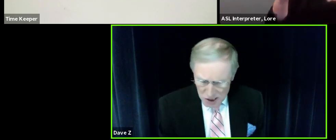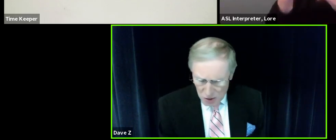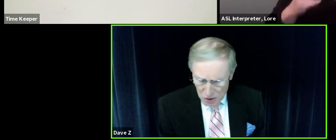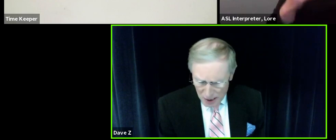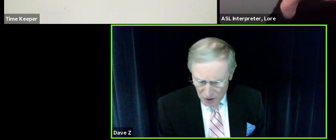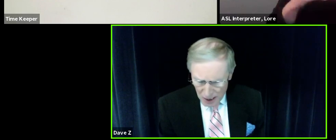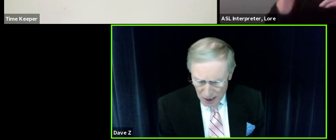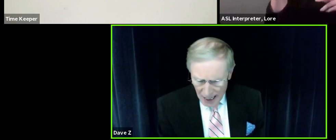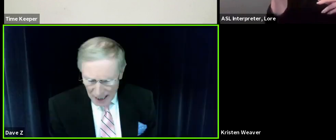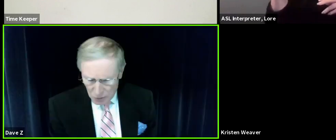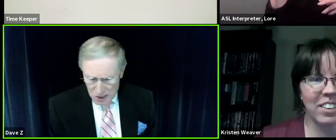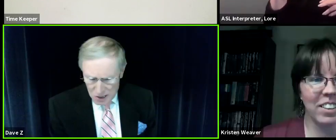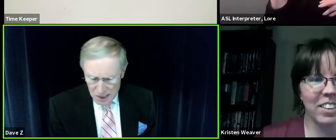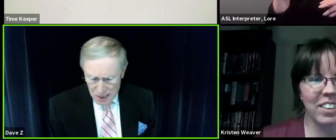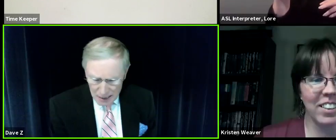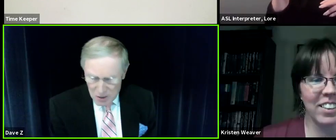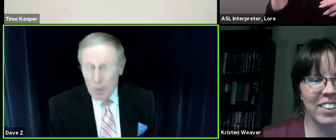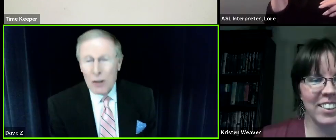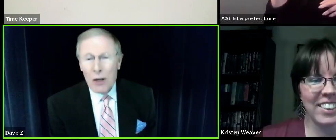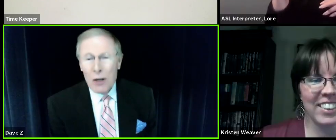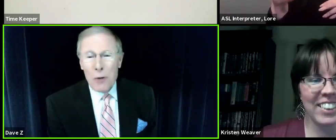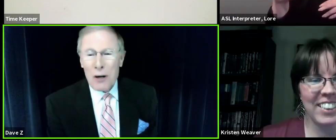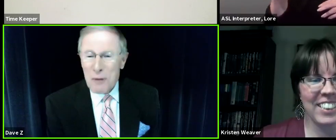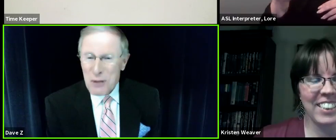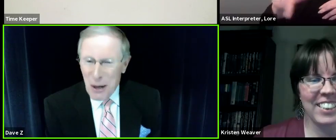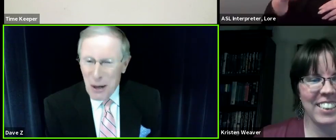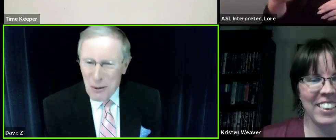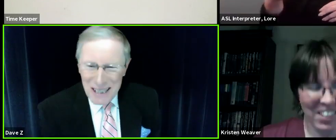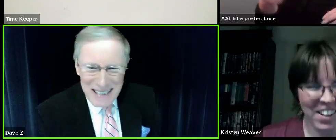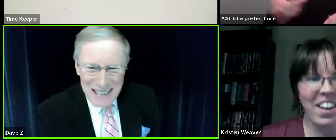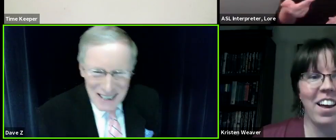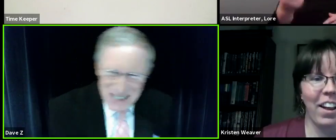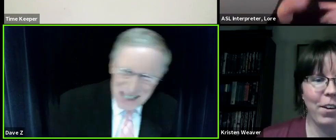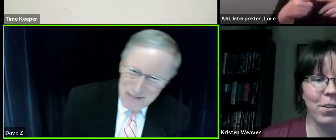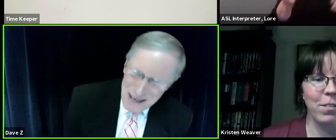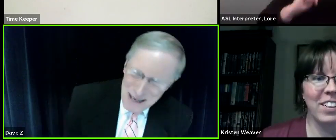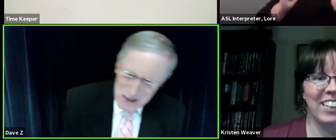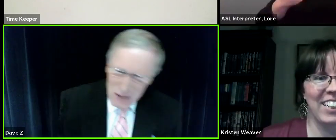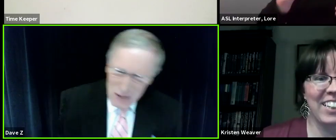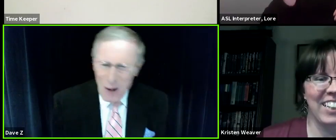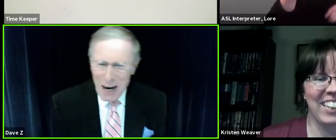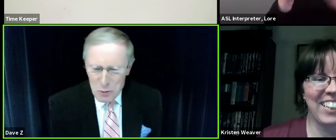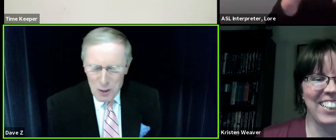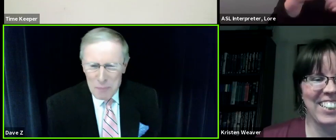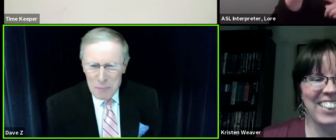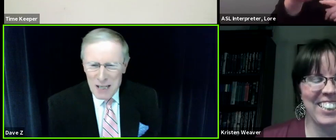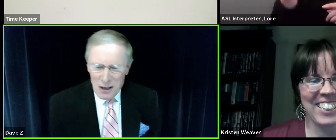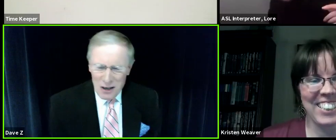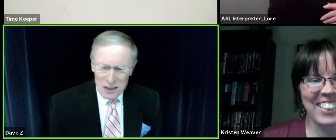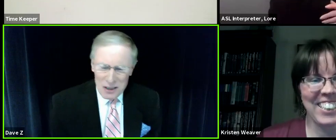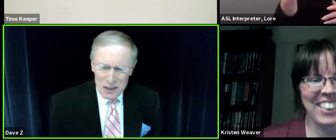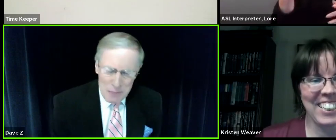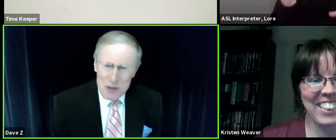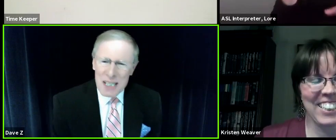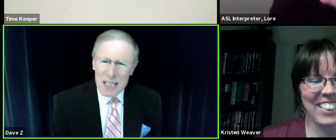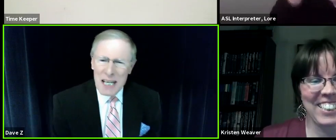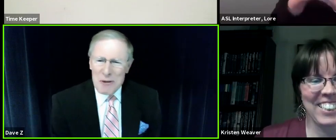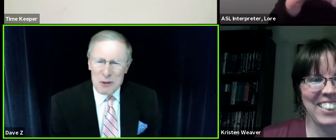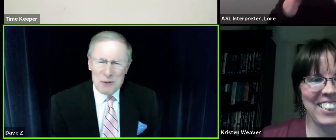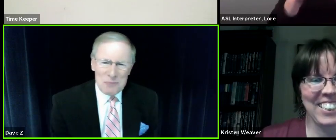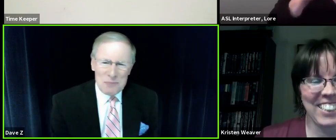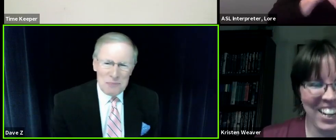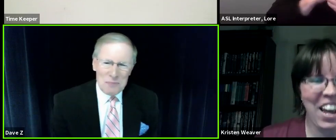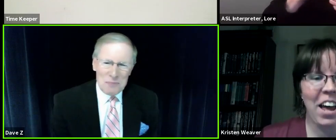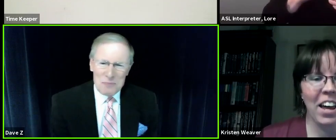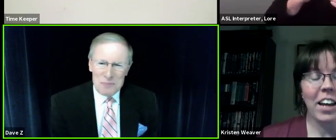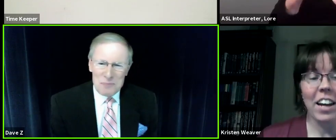Kristen Weaver. And Kristen, Ms. Weaver, welcome to the show. Tell us about yourself, why you want to be on the Greenbelt City Council.